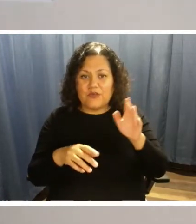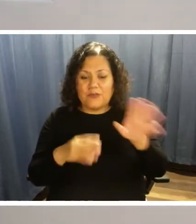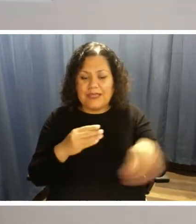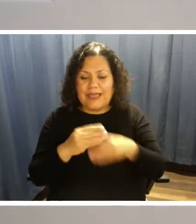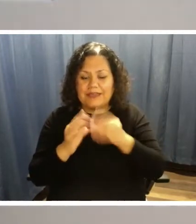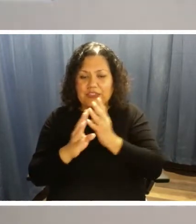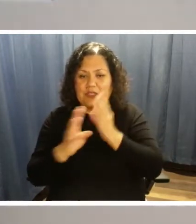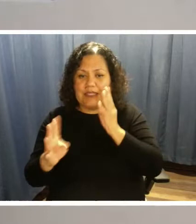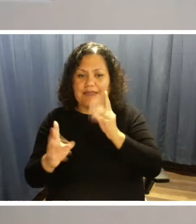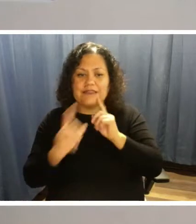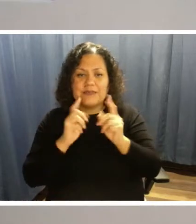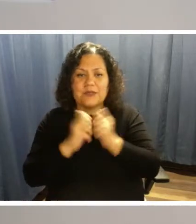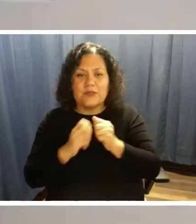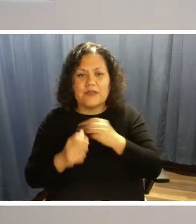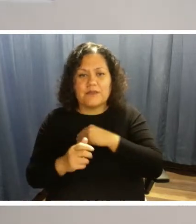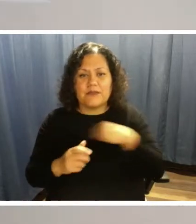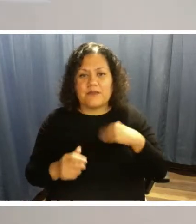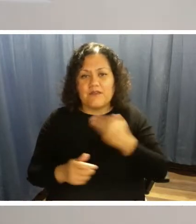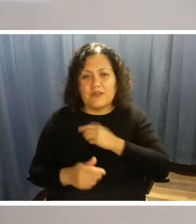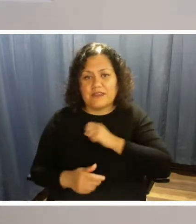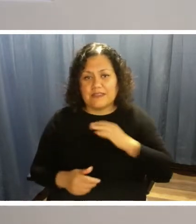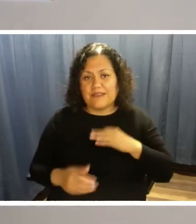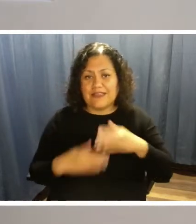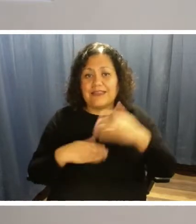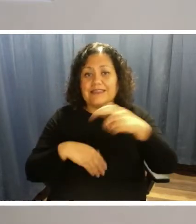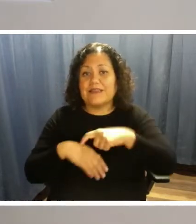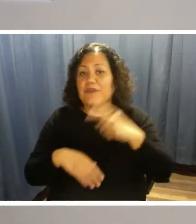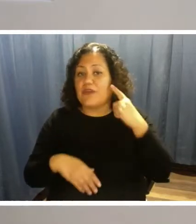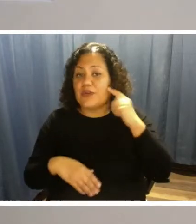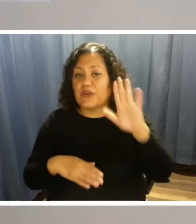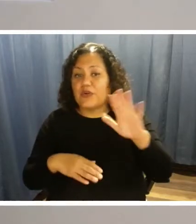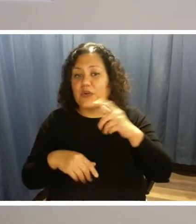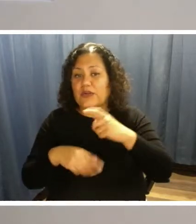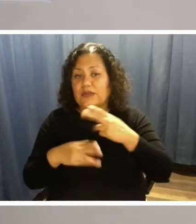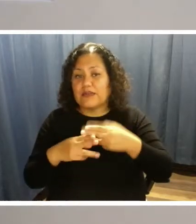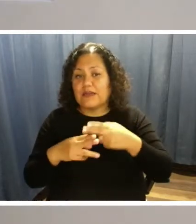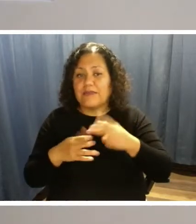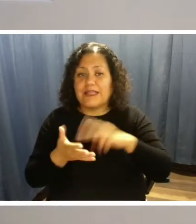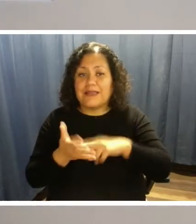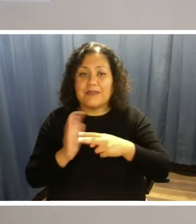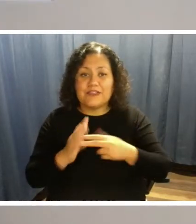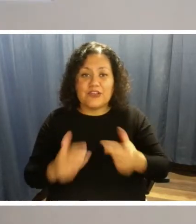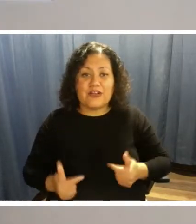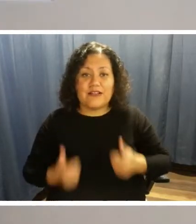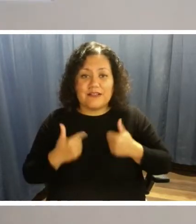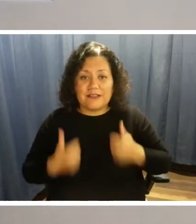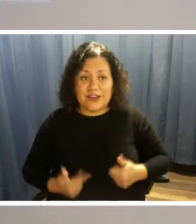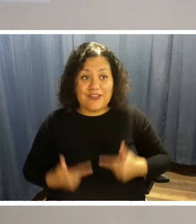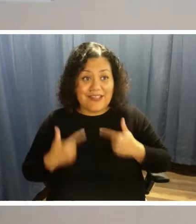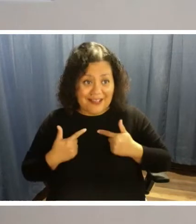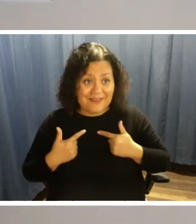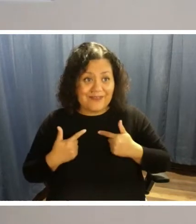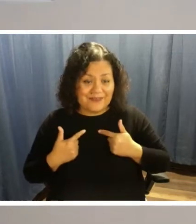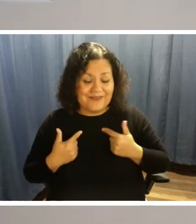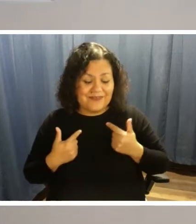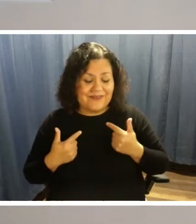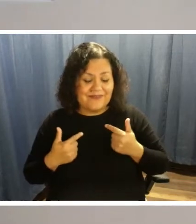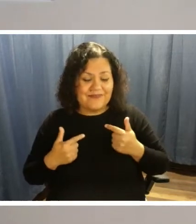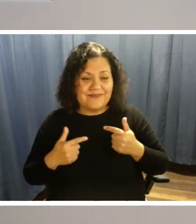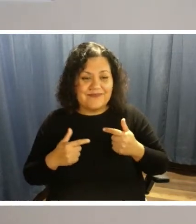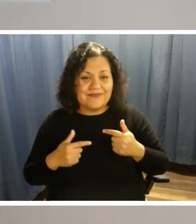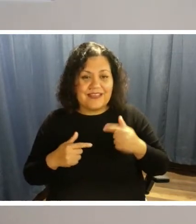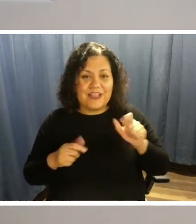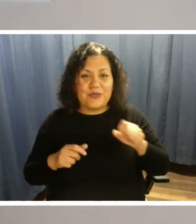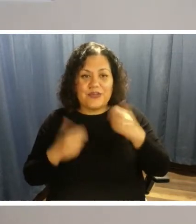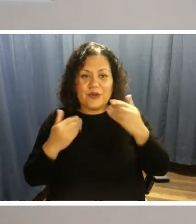a member of our staff. The next time you hear your name, that means you are live on the call and you can ask your question. So while we're waiting for our callers